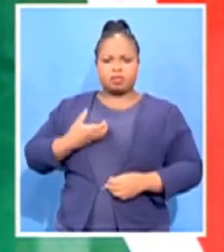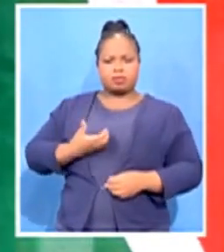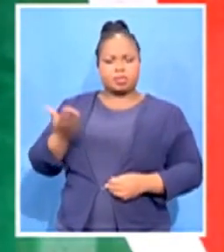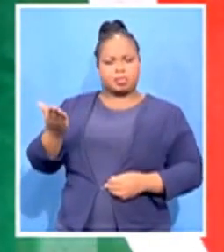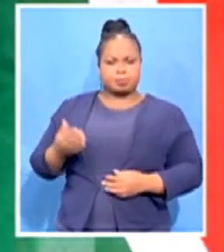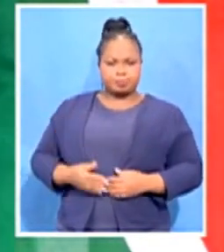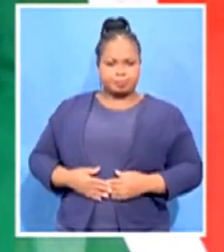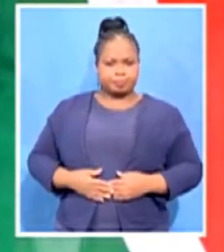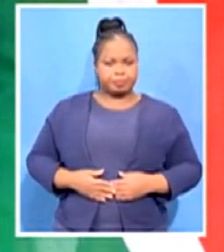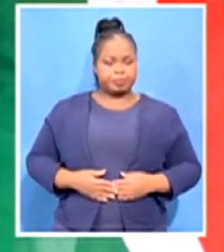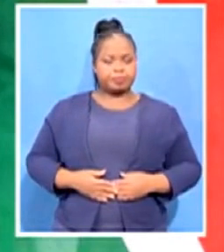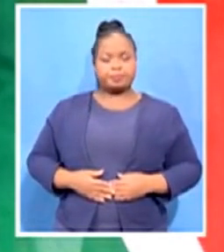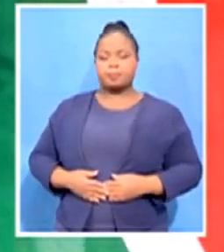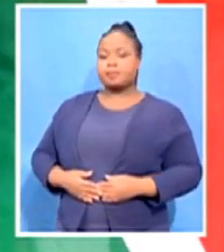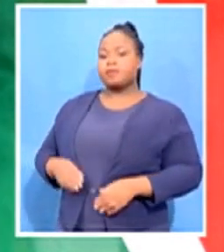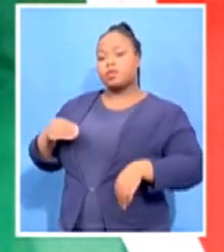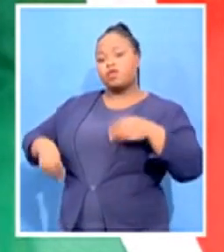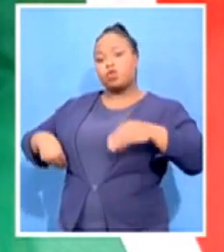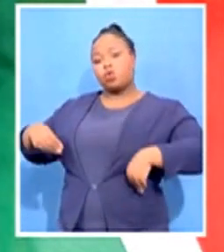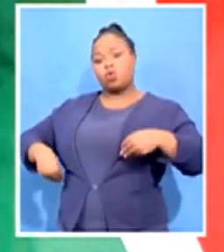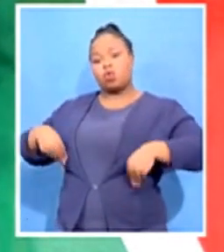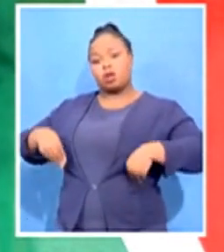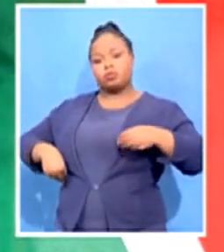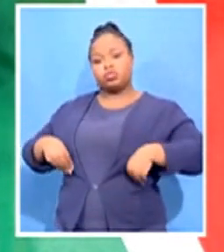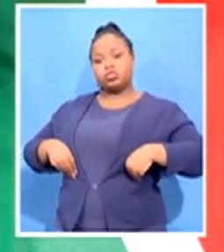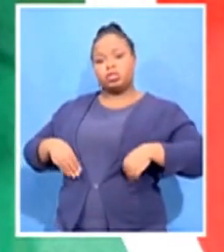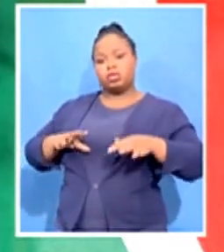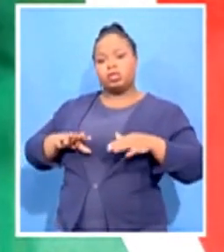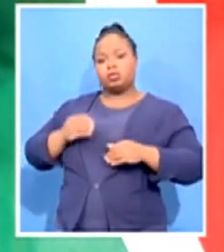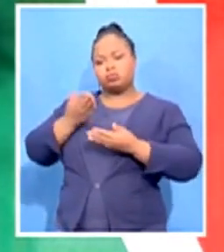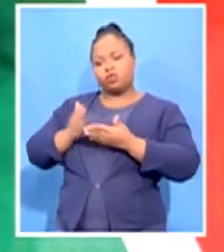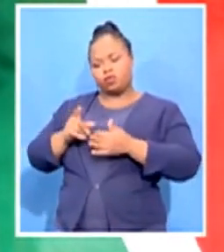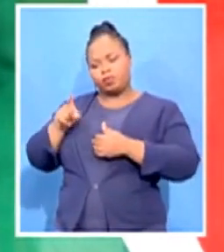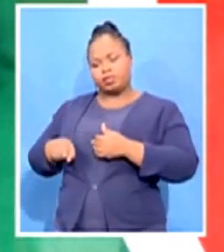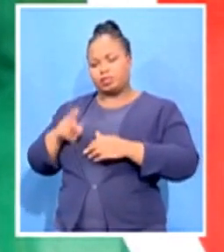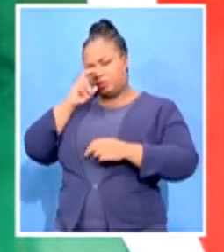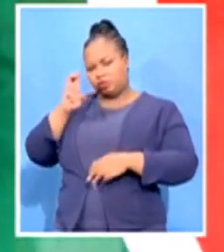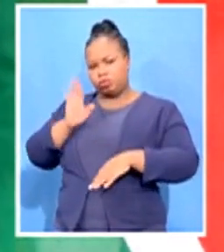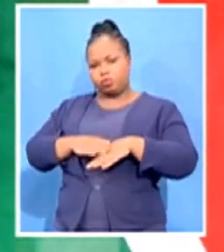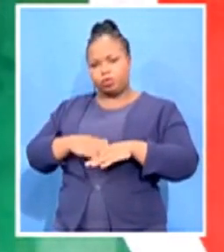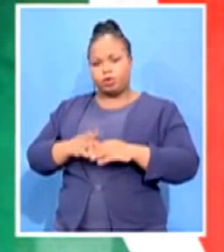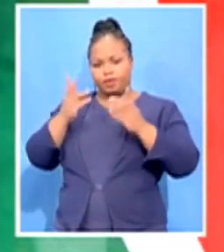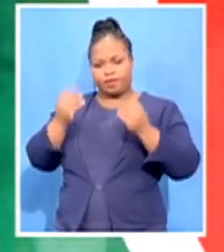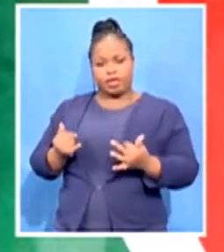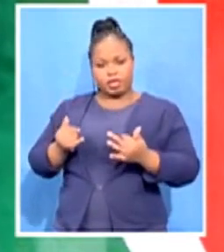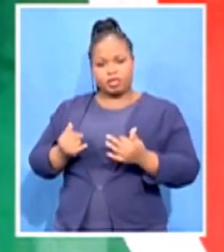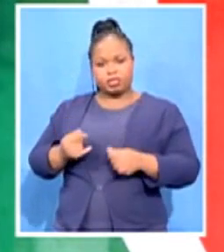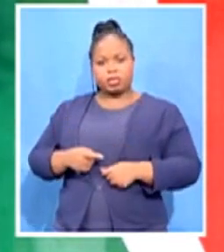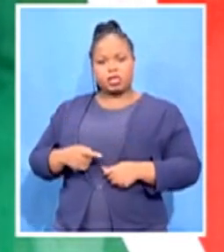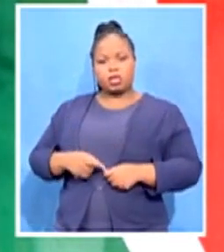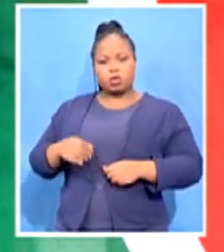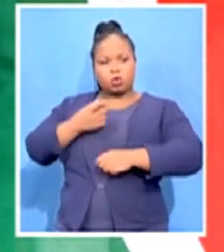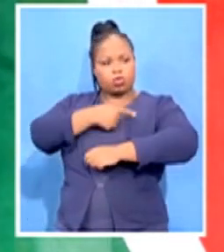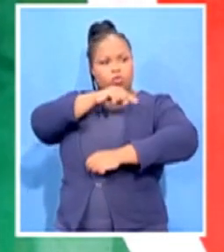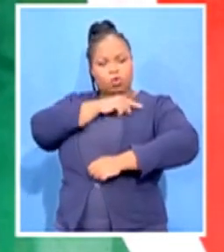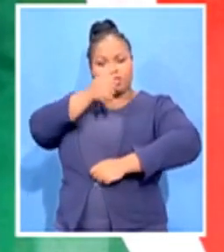We must strengthen, you know, financial intelligence authority. And other such institutions, even